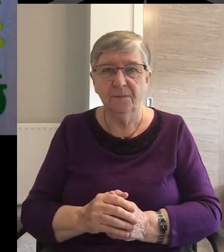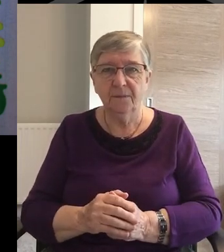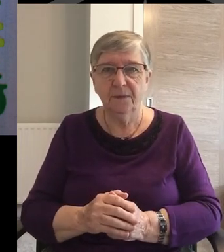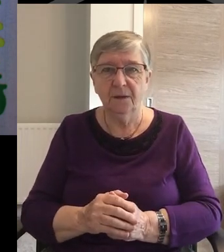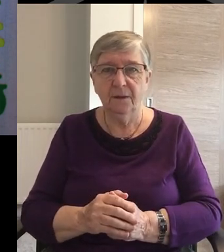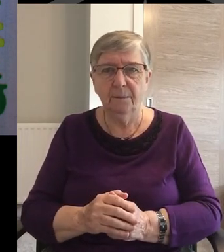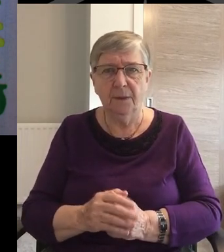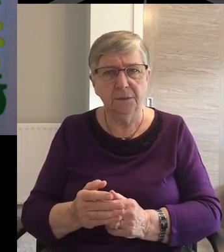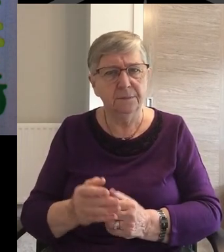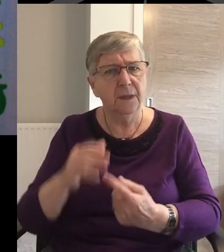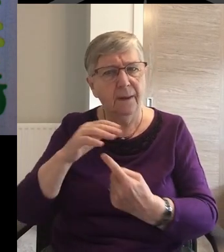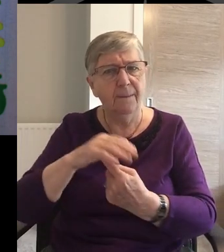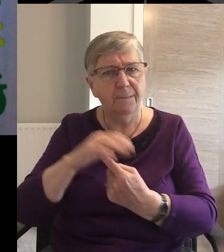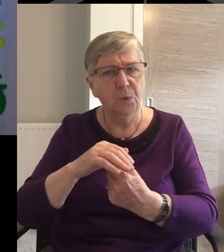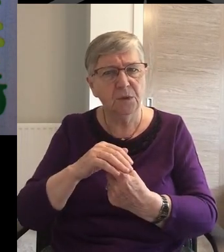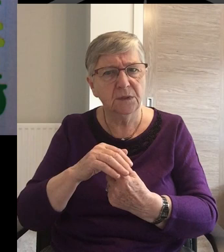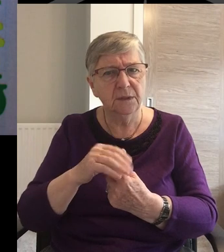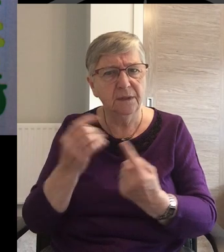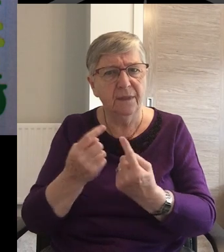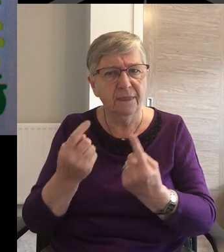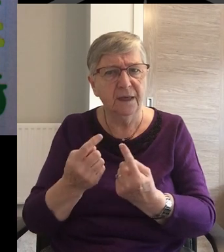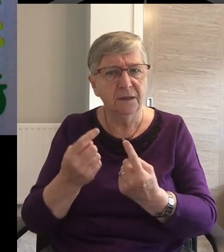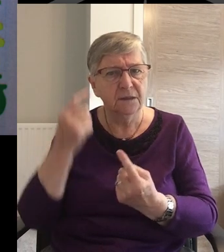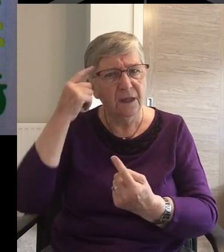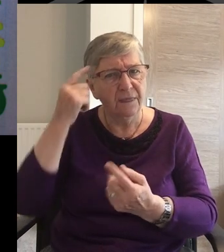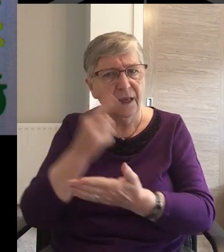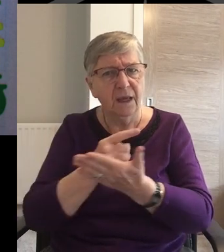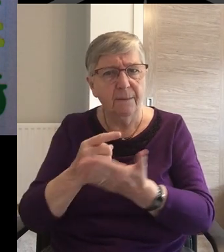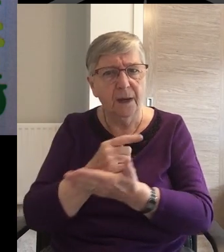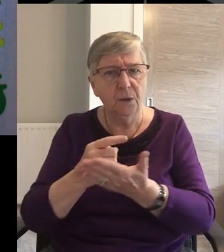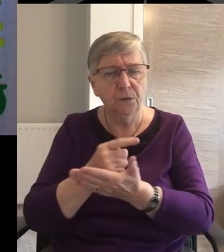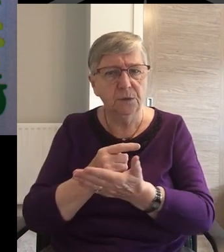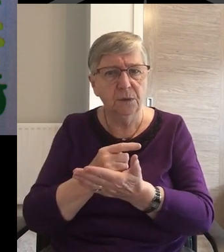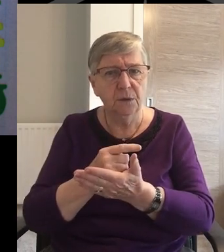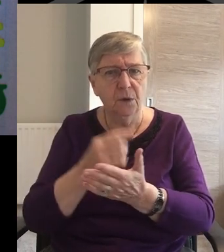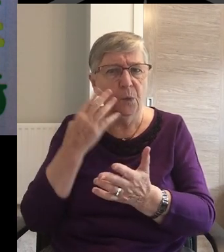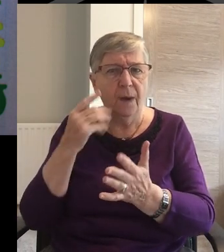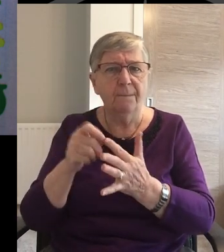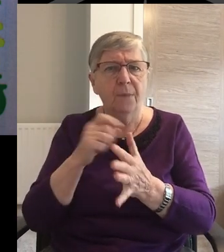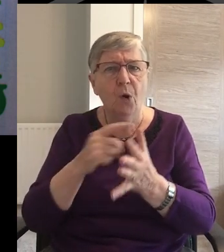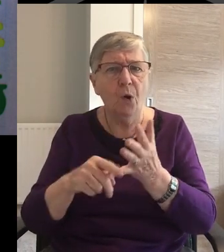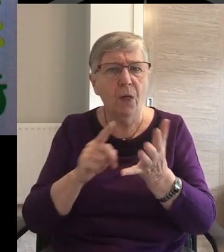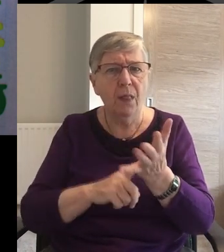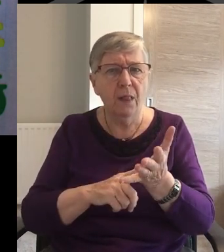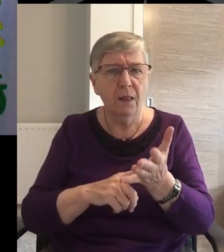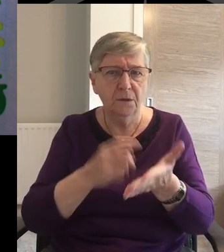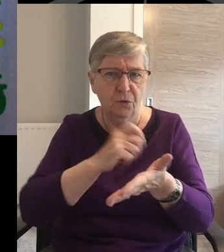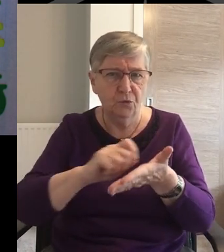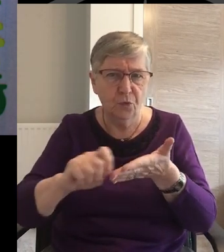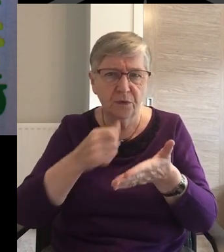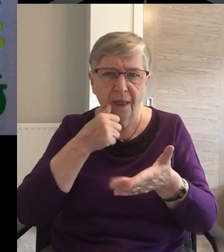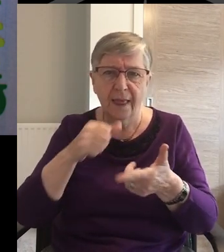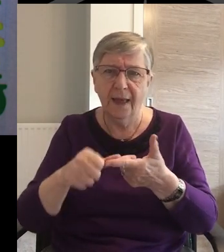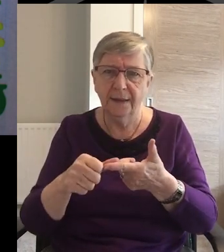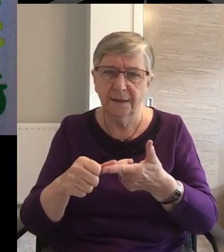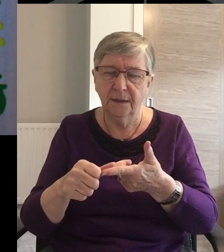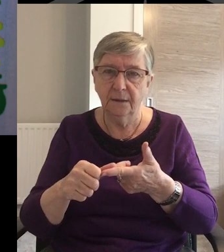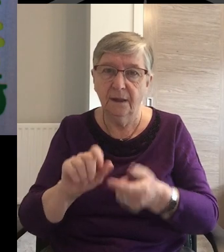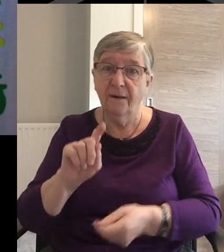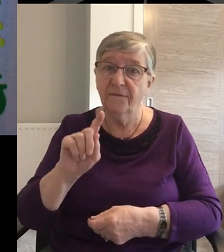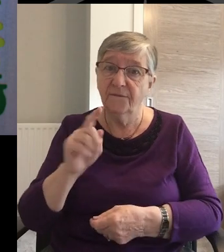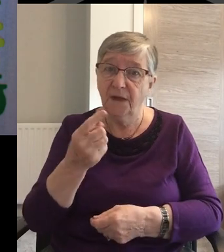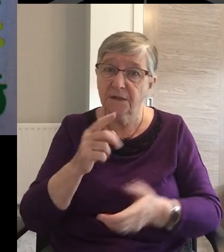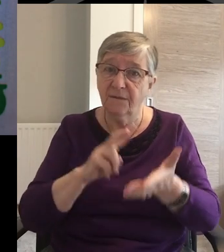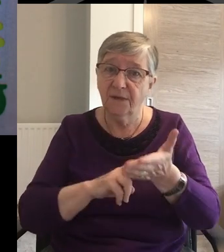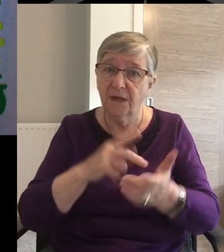But there are important principles Underlying Paul's letter and concerns First of all In